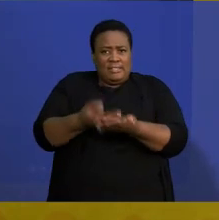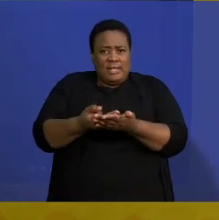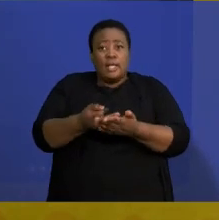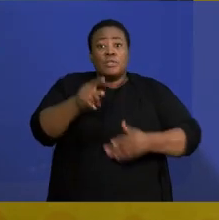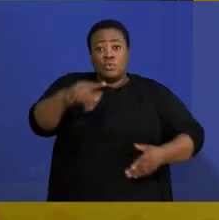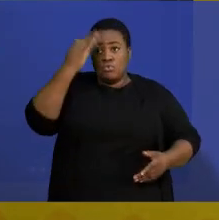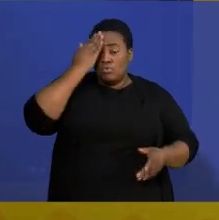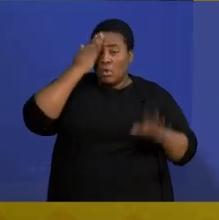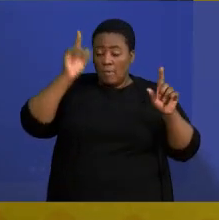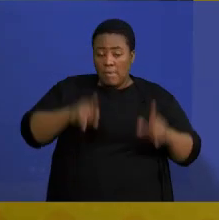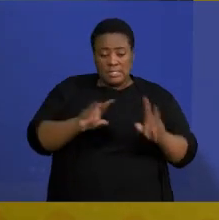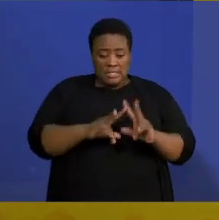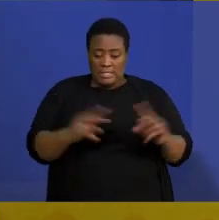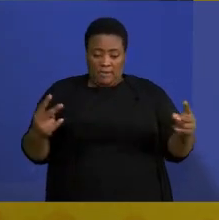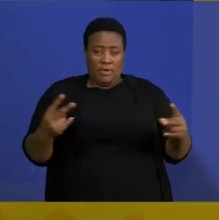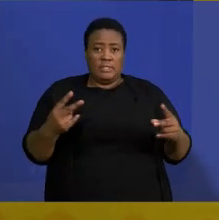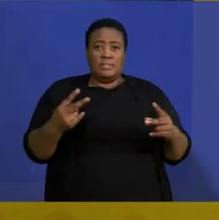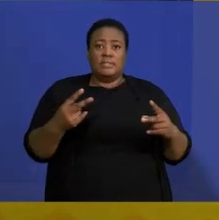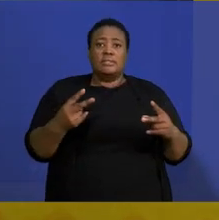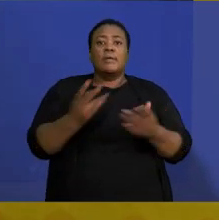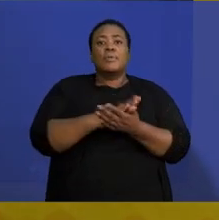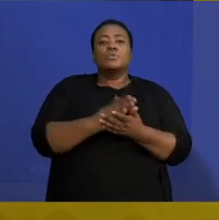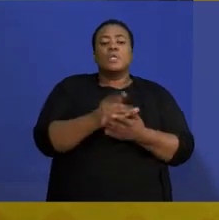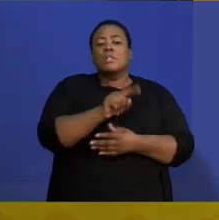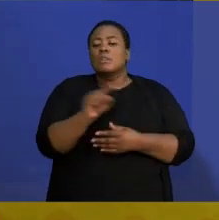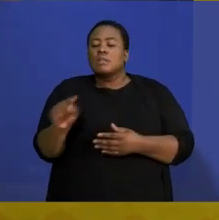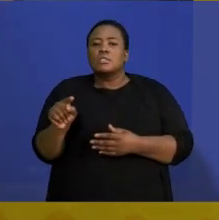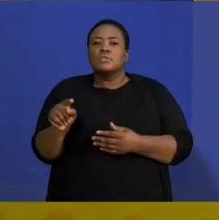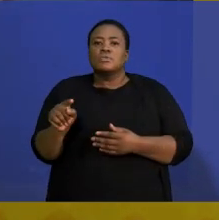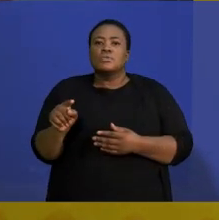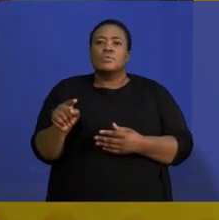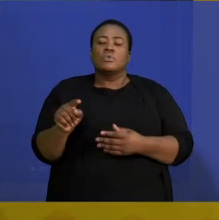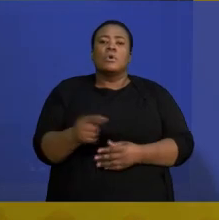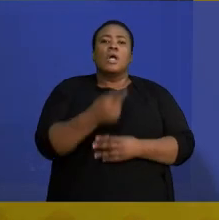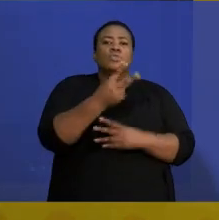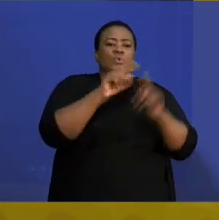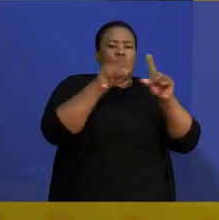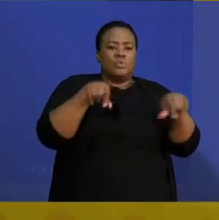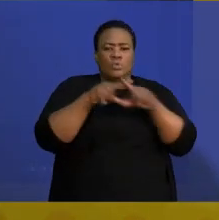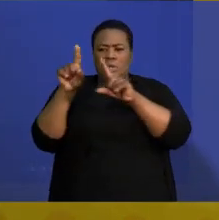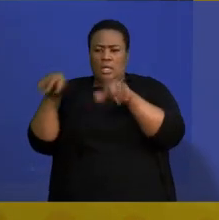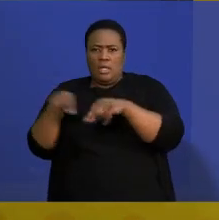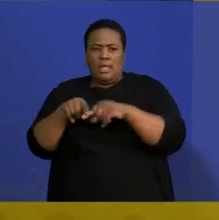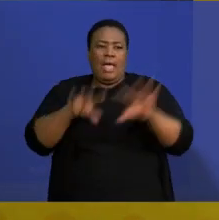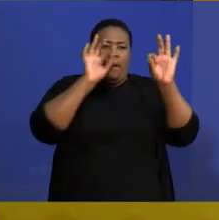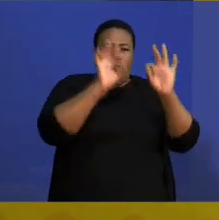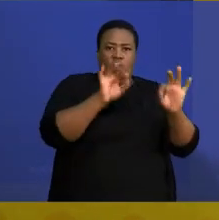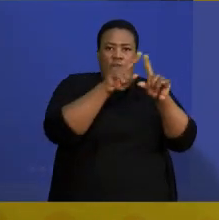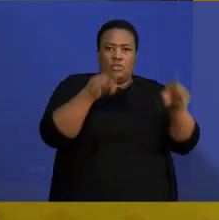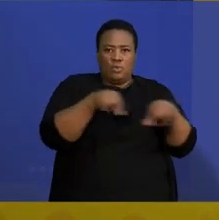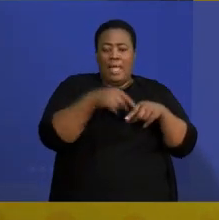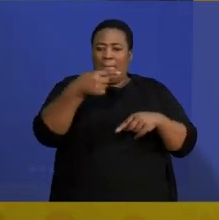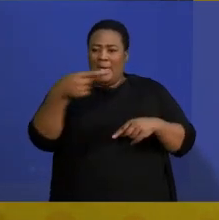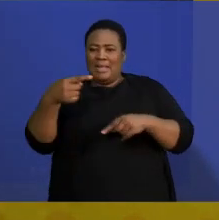the differences between these things. Difference of two squares, it's a perfect square minus a perfect square.